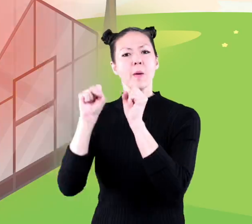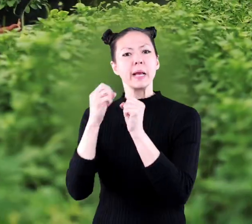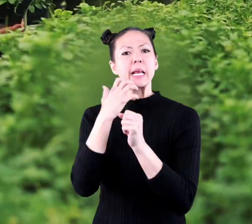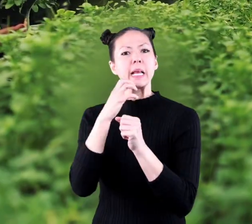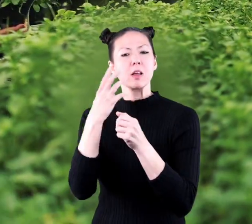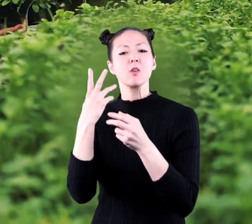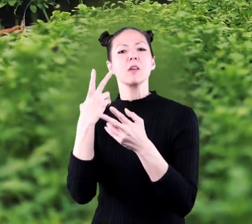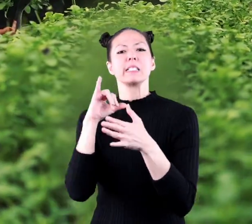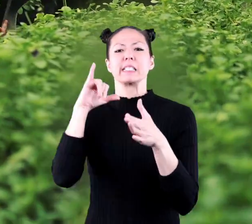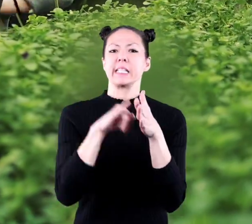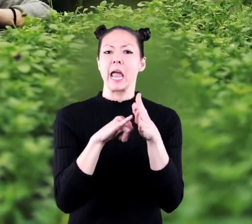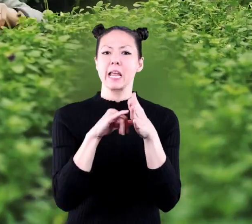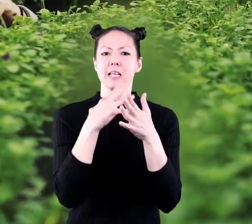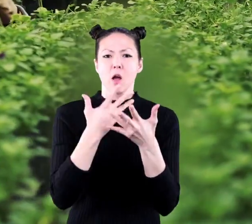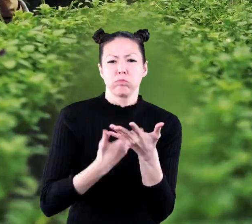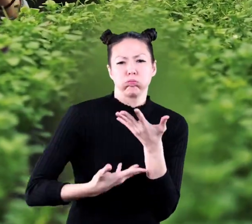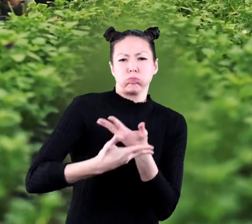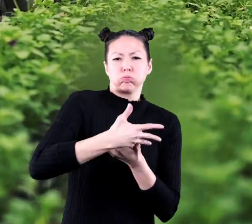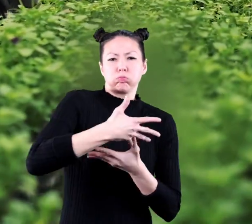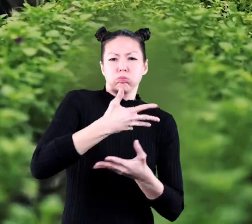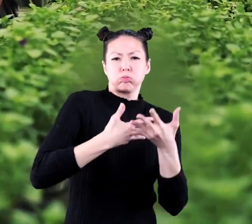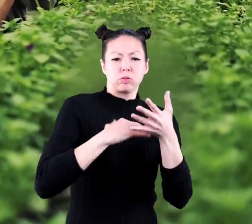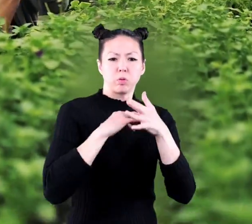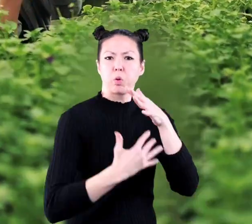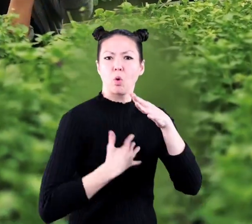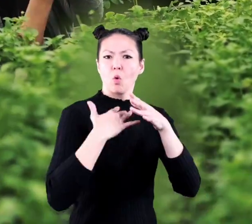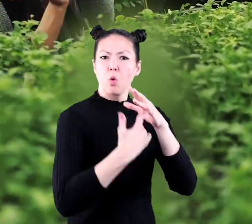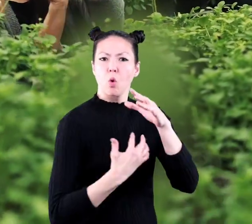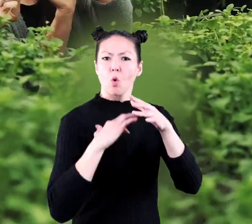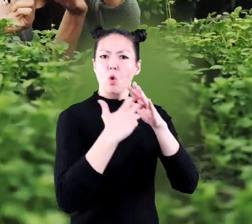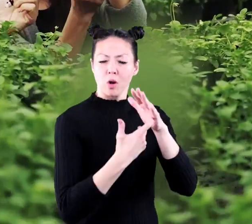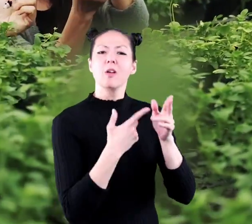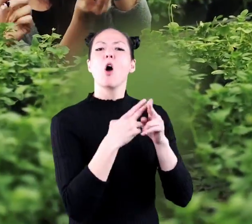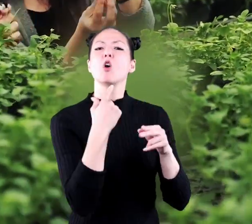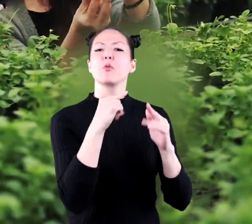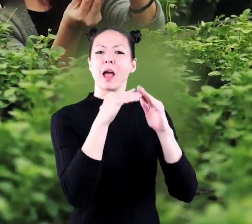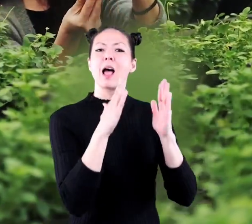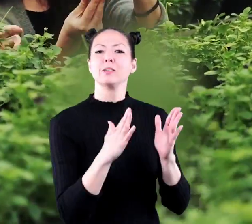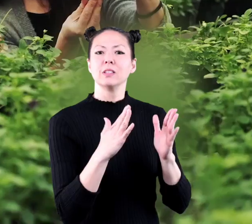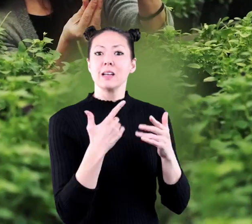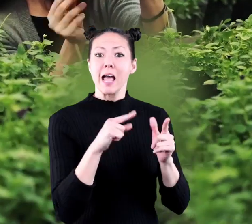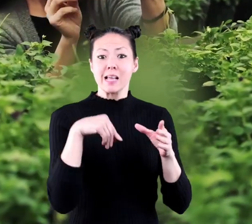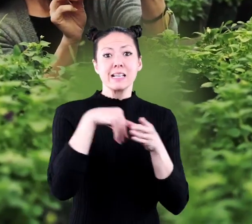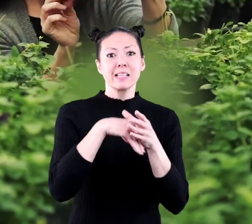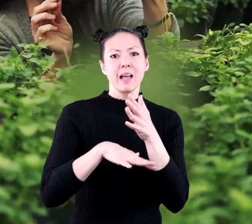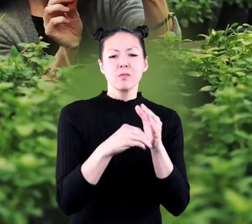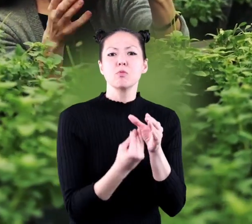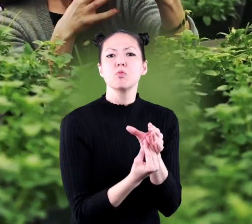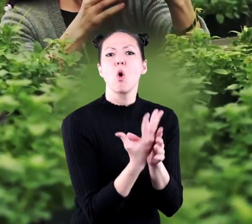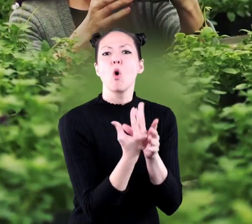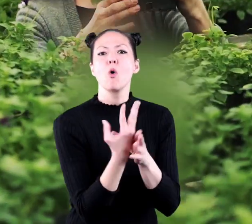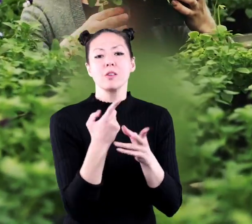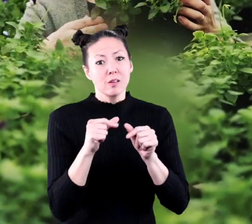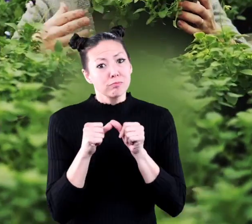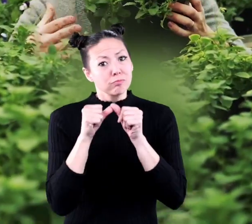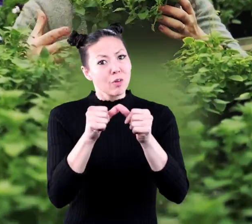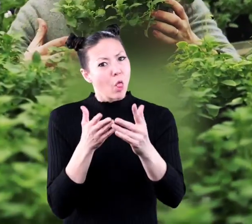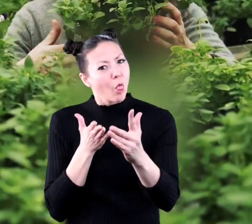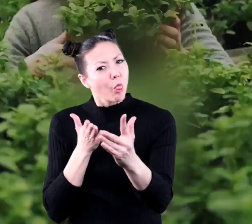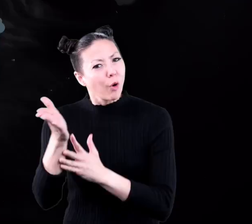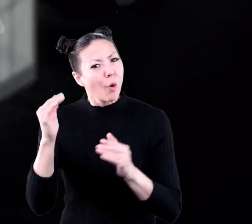The trapped heat makes greenhouses very warm, which allows things to grow inside of them even in winter.